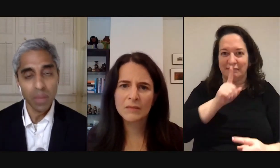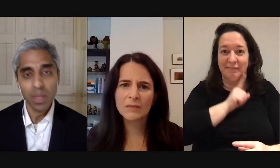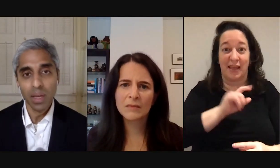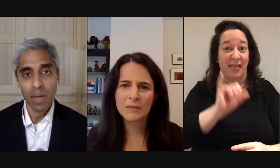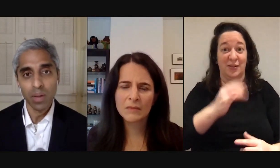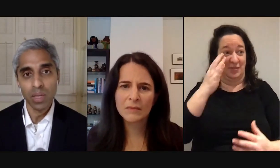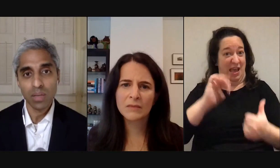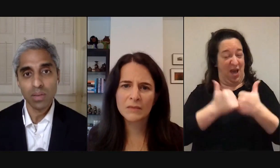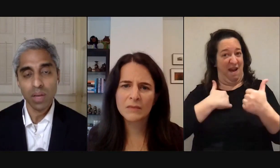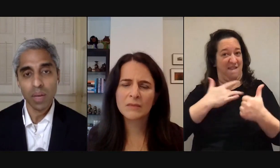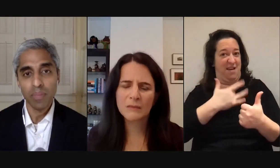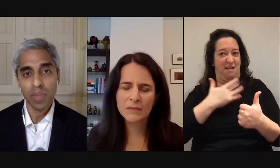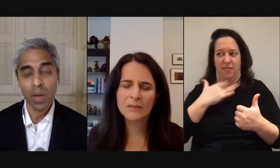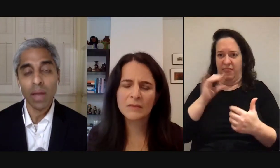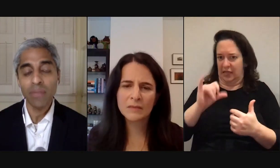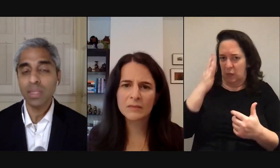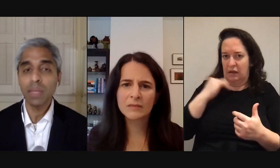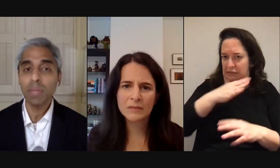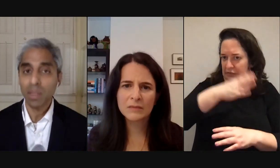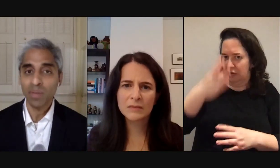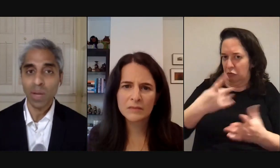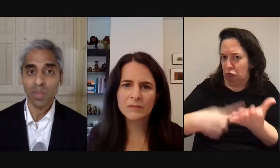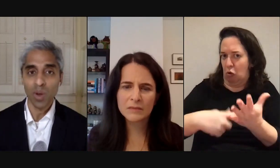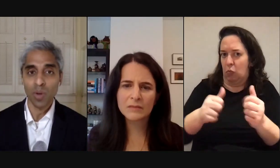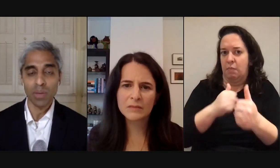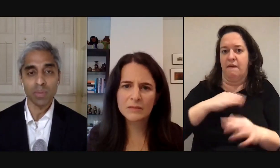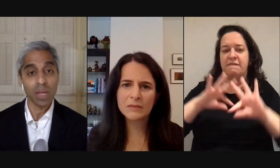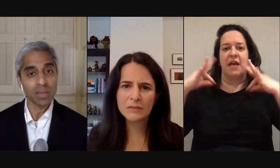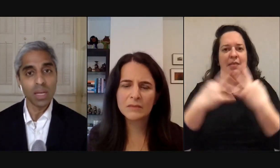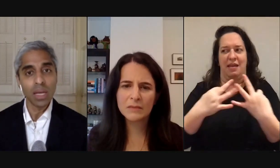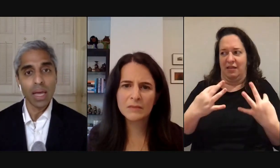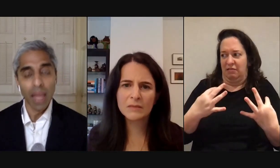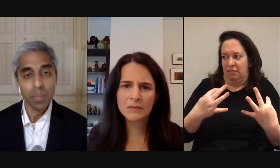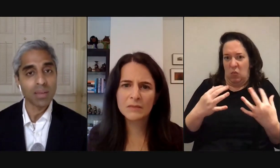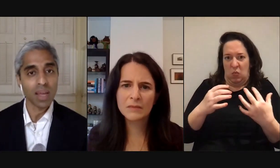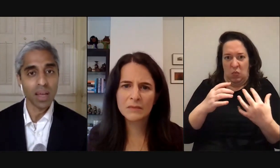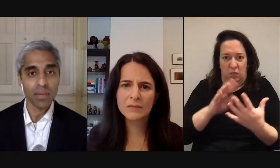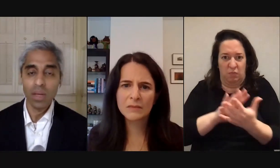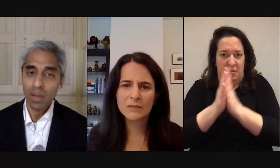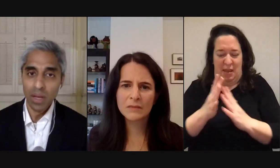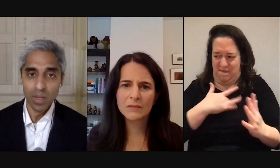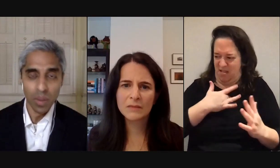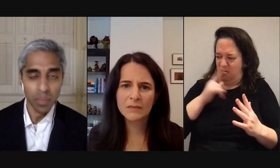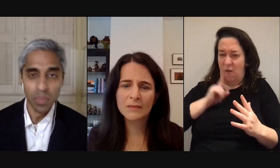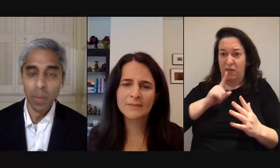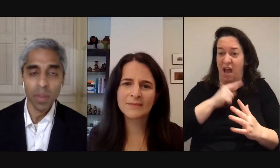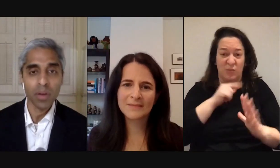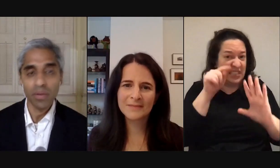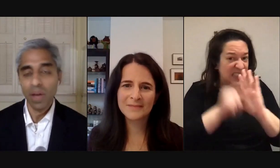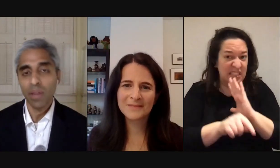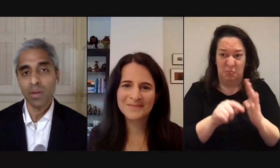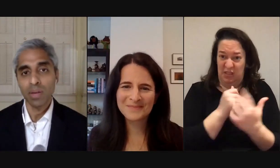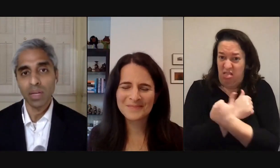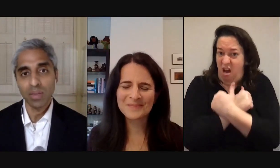family about loneliness um you know i felt deeply loved when i was at home i was blessed and am blessed to have uh my